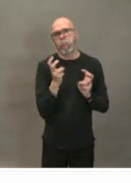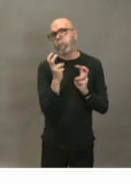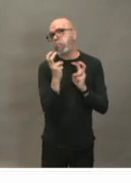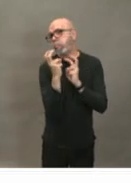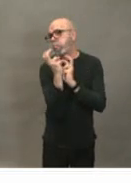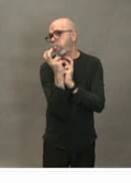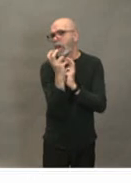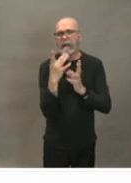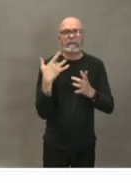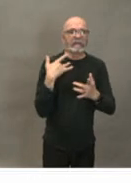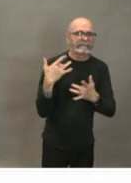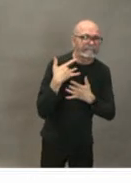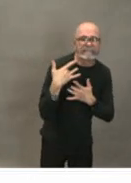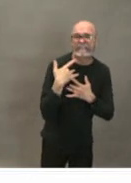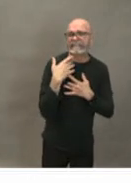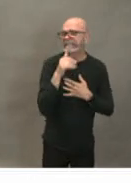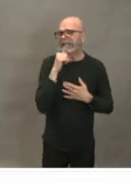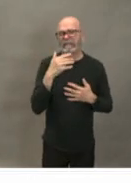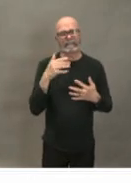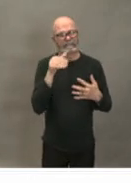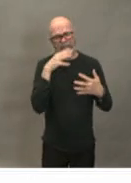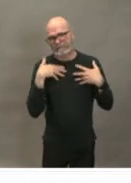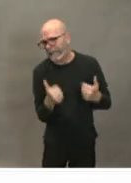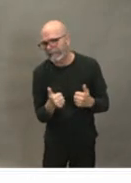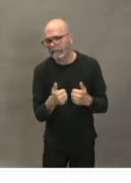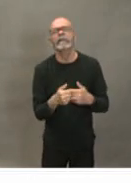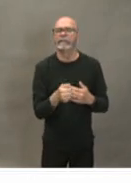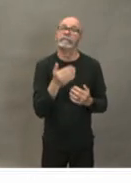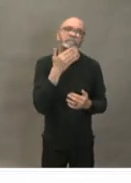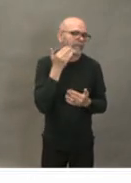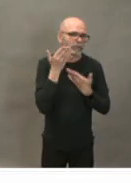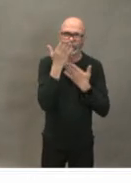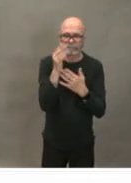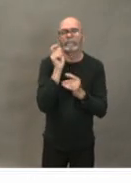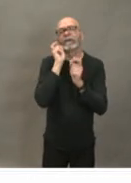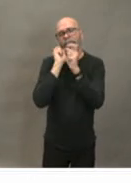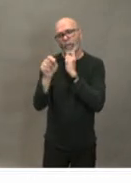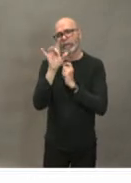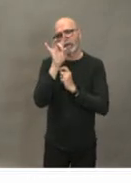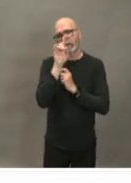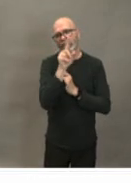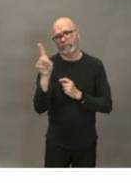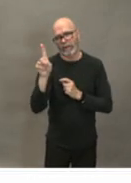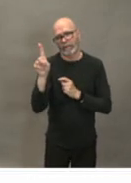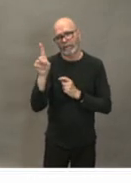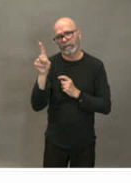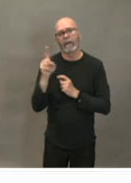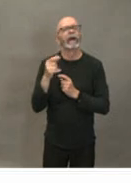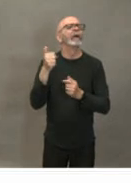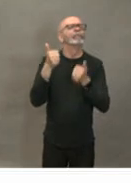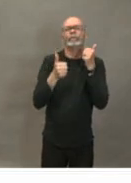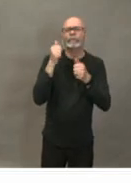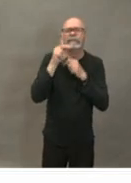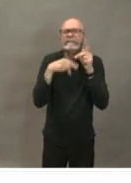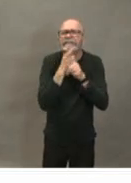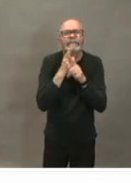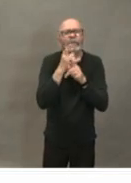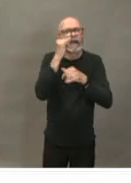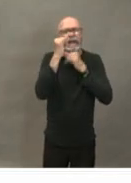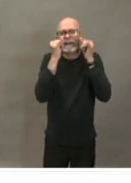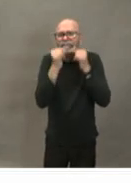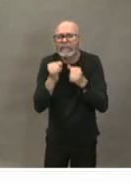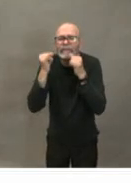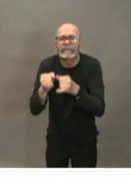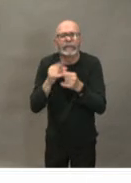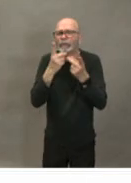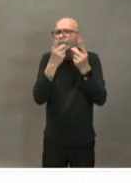concerns i think the best advice is to call 811 and they can then take you through a protocol and give you much better individual advice at any